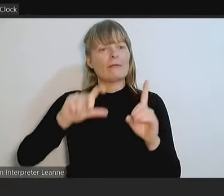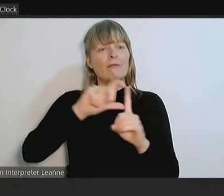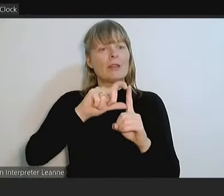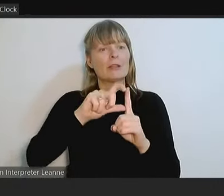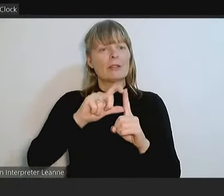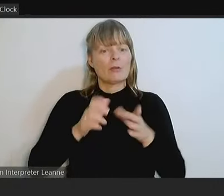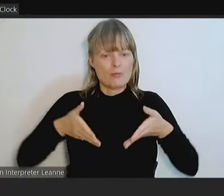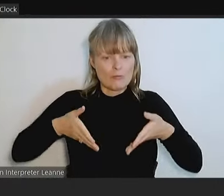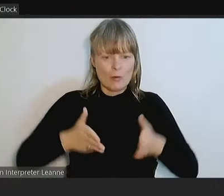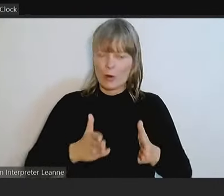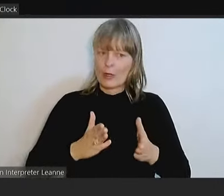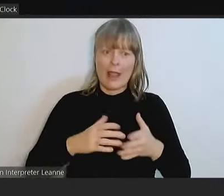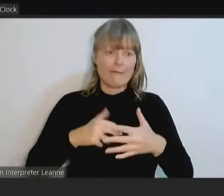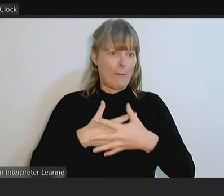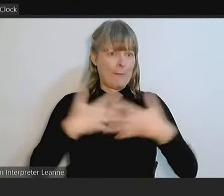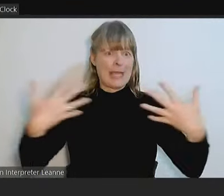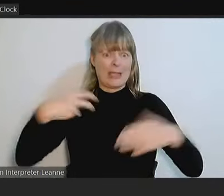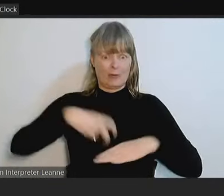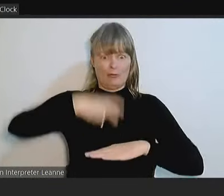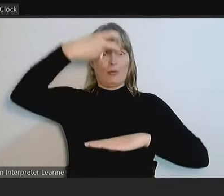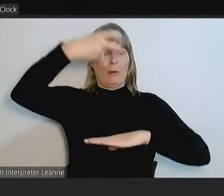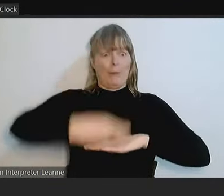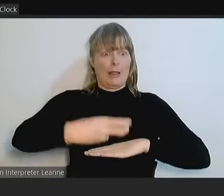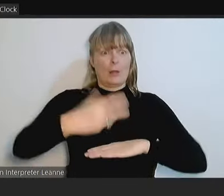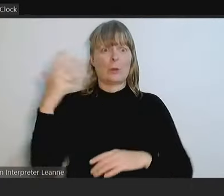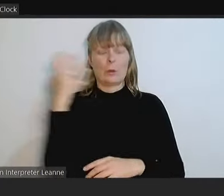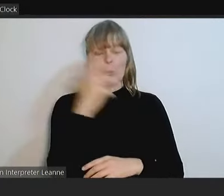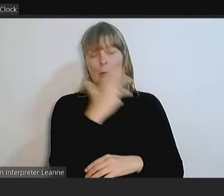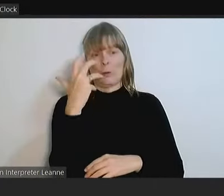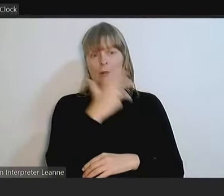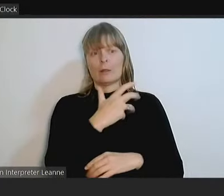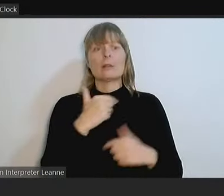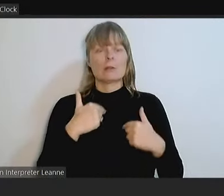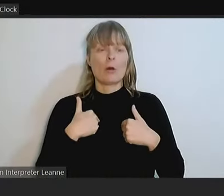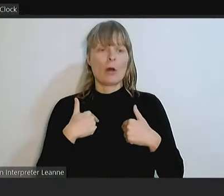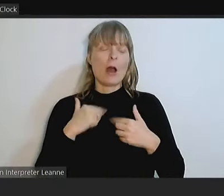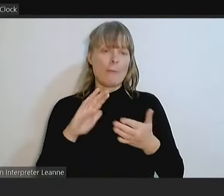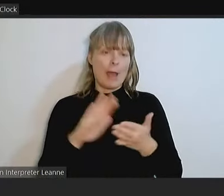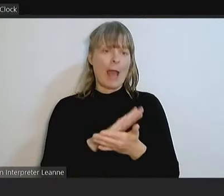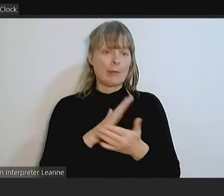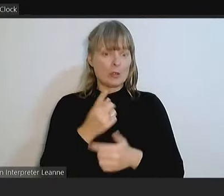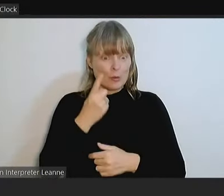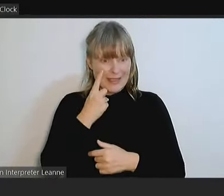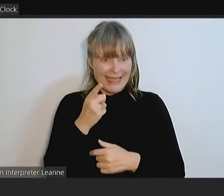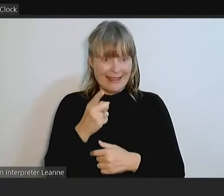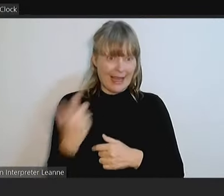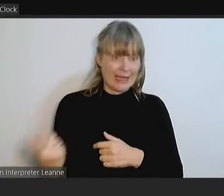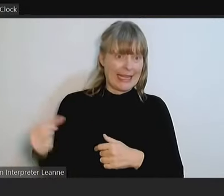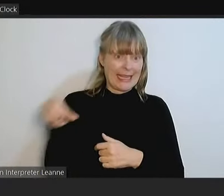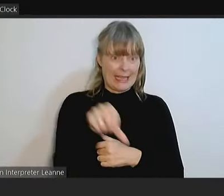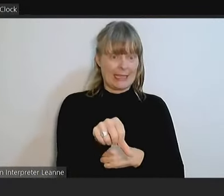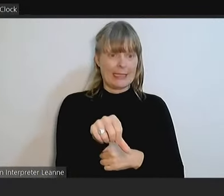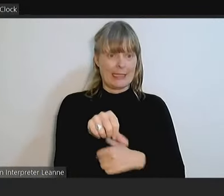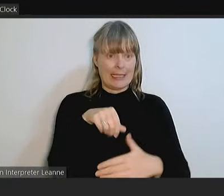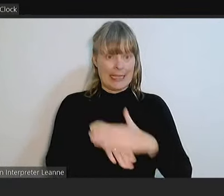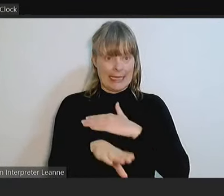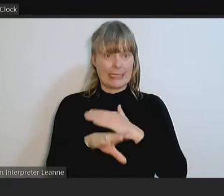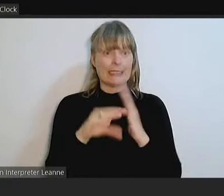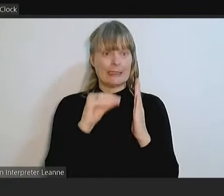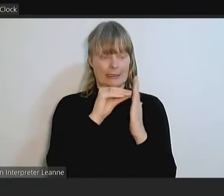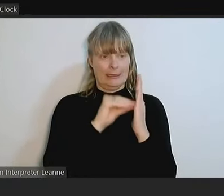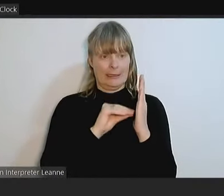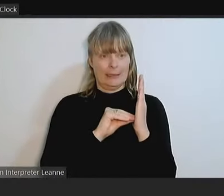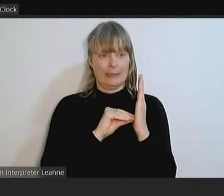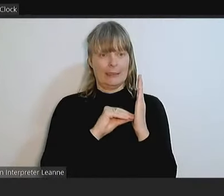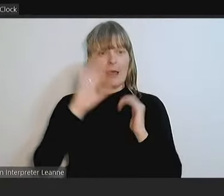is just a huge there. So, I'm grateful to see that coming in. And obviously, Council has spent a lot of money with